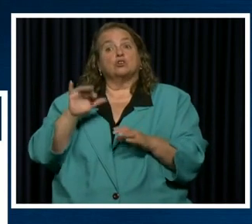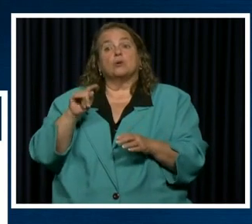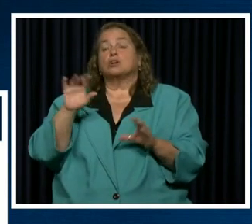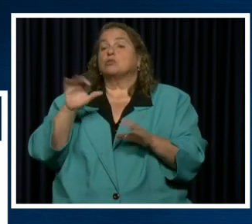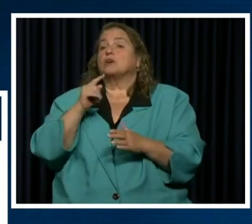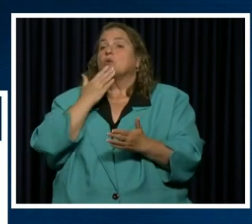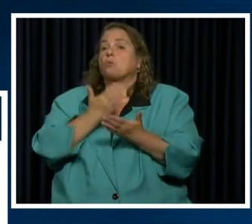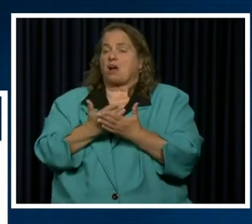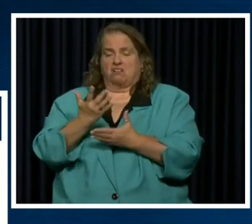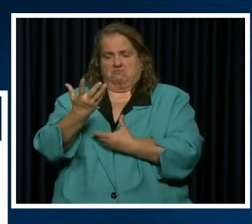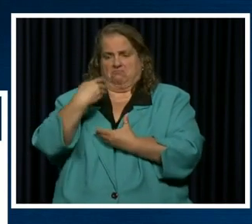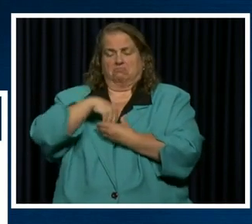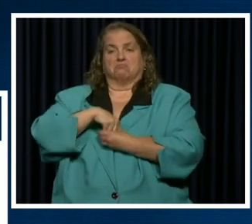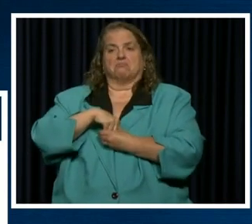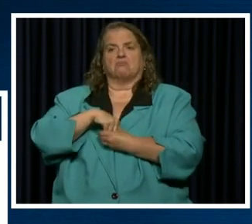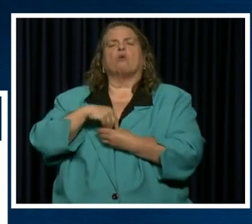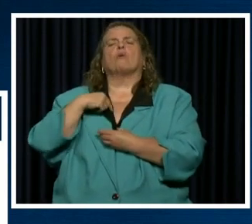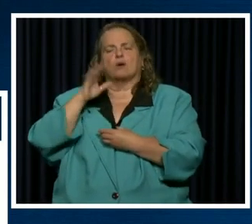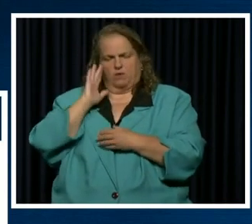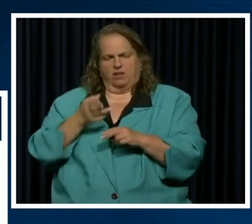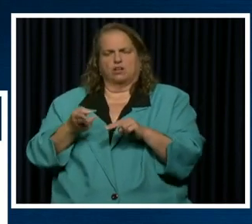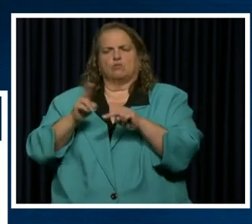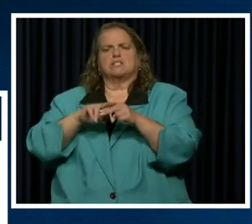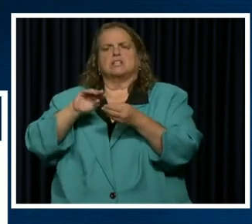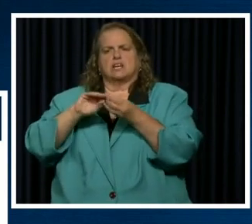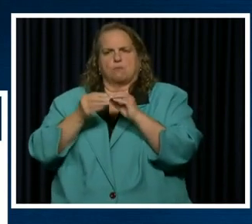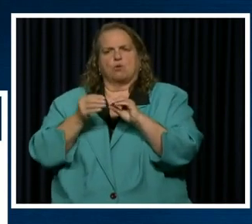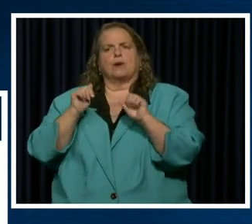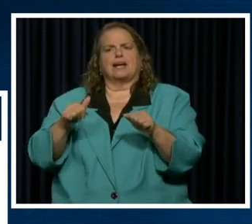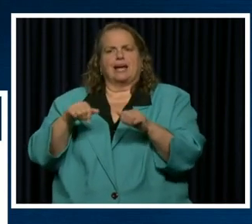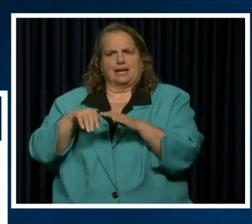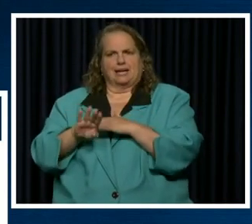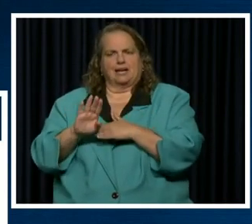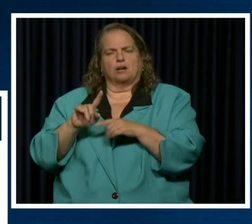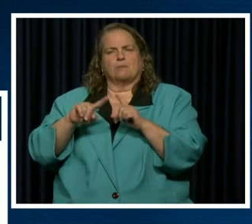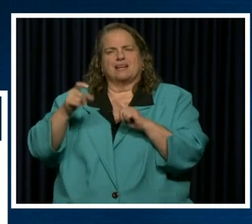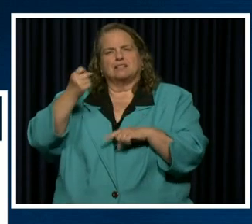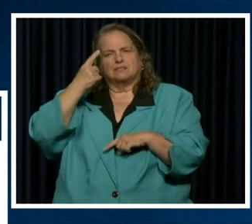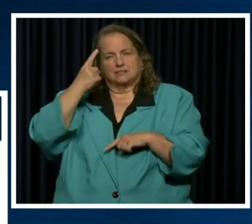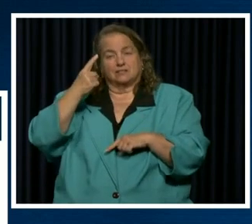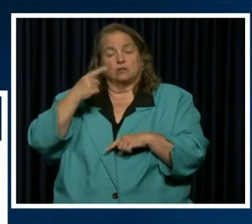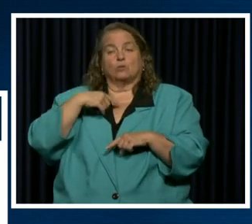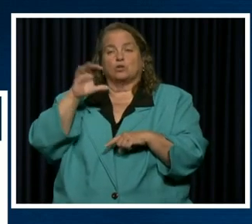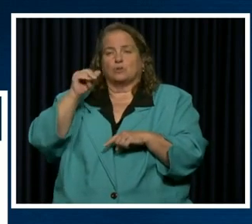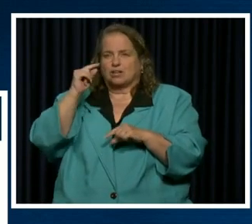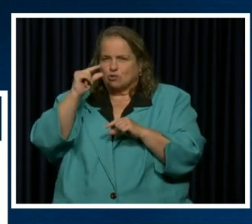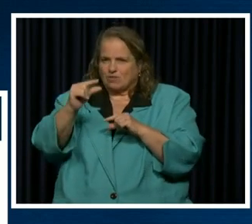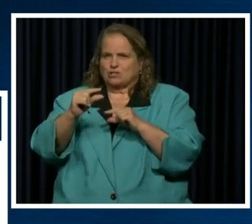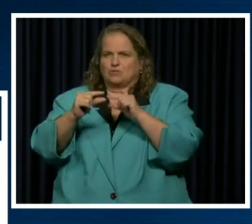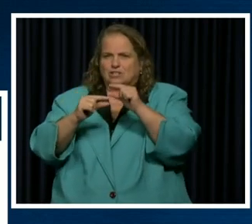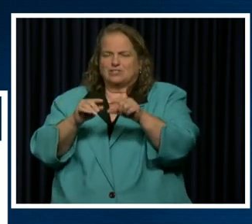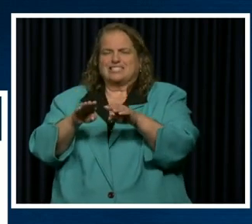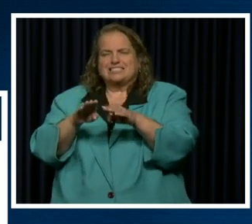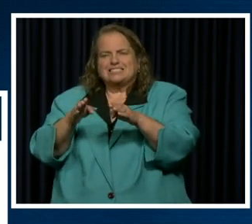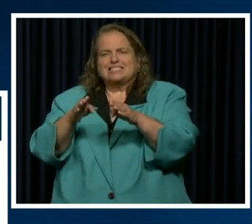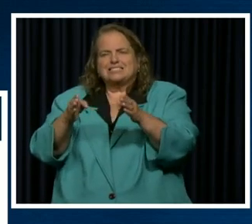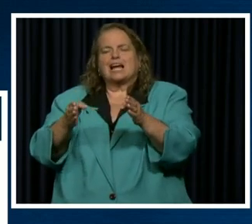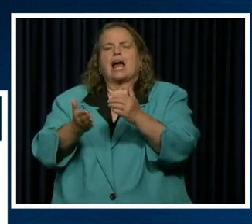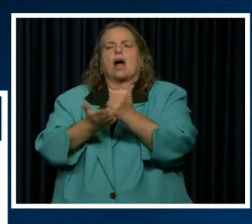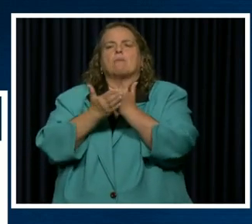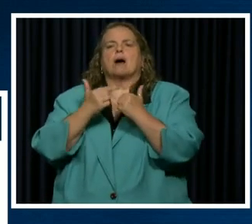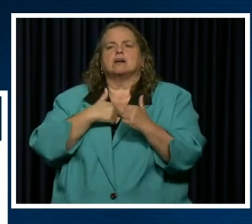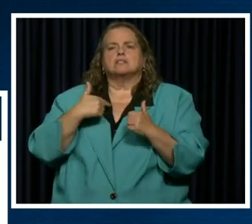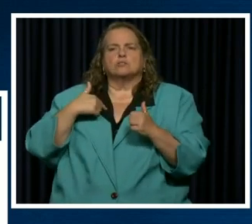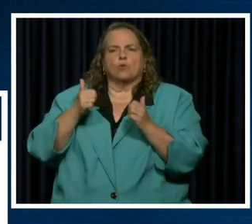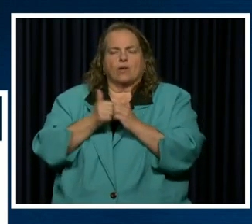then we'll absolutely increase capacity over time. But remember, doing it gradually, uh, helps us with the contact